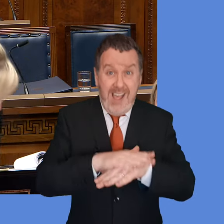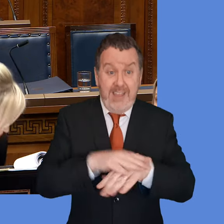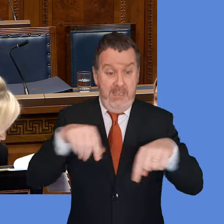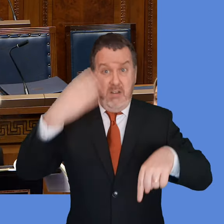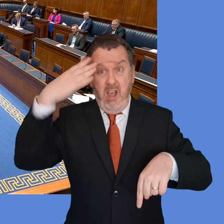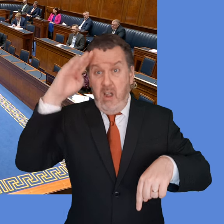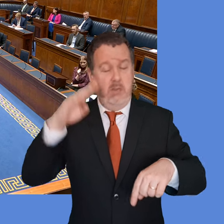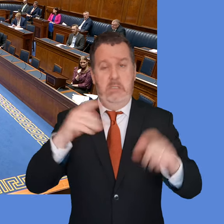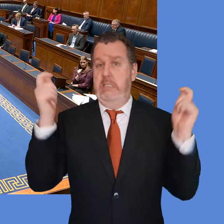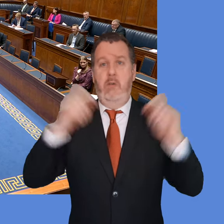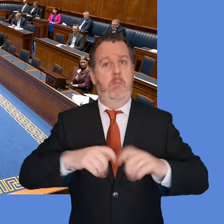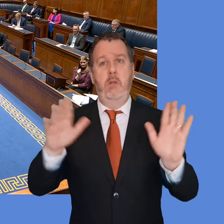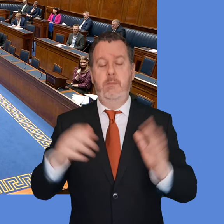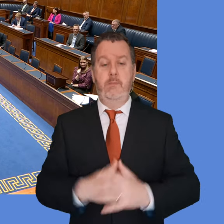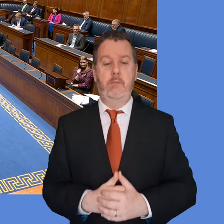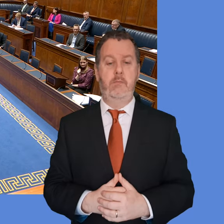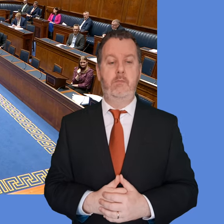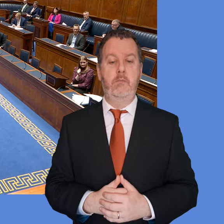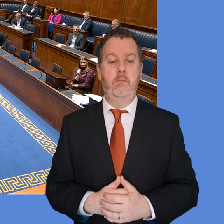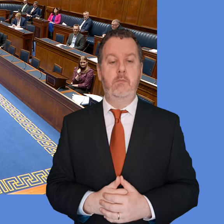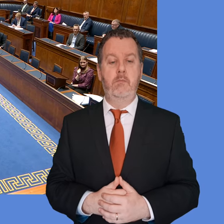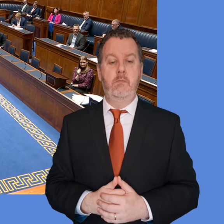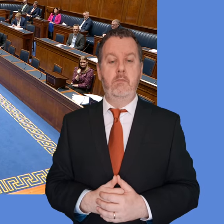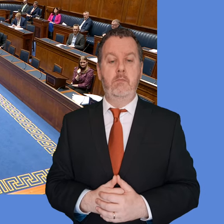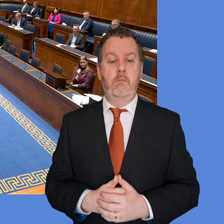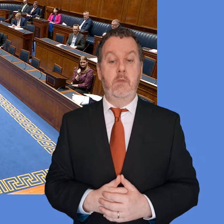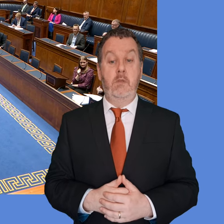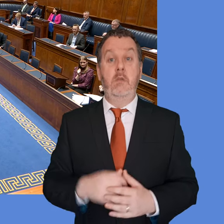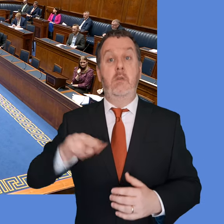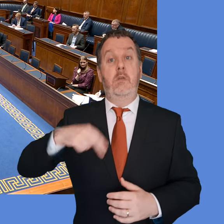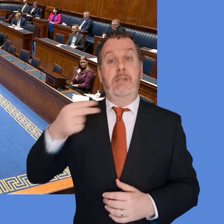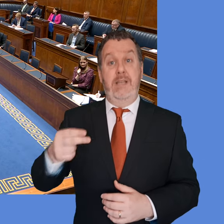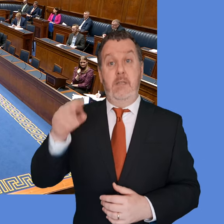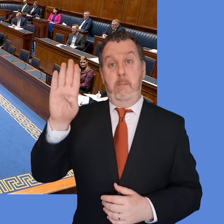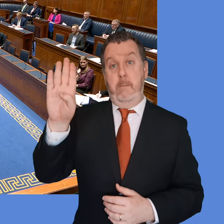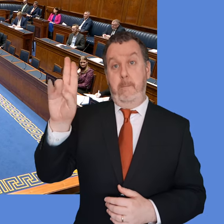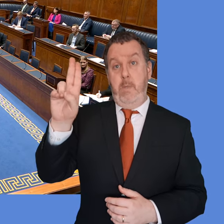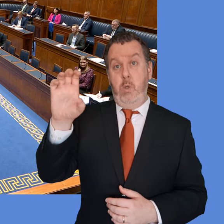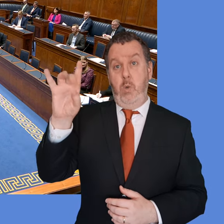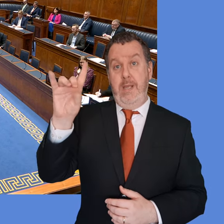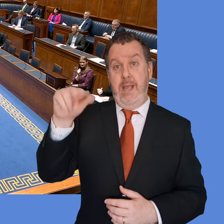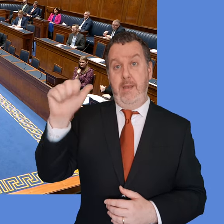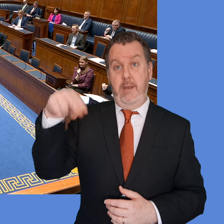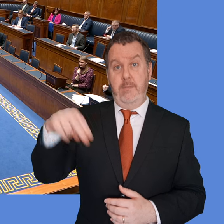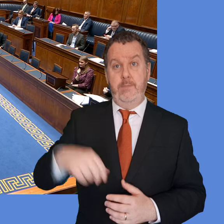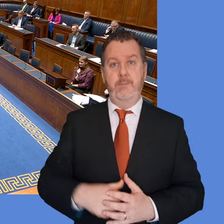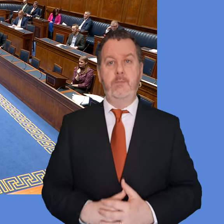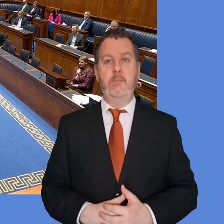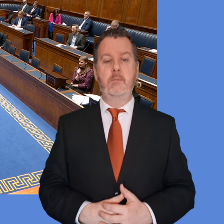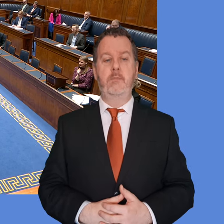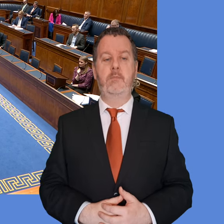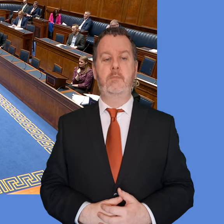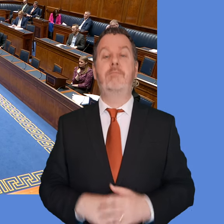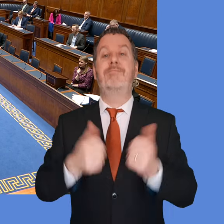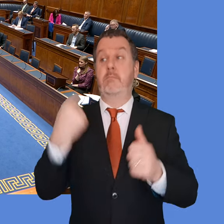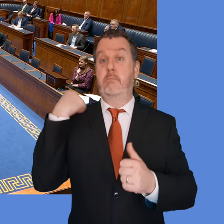island. Mike Nesbitt's not in this place. Could I call Keith Buchanan? Speaker, First Minister, the